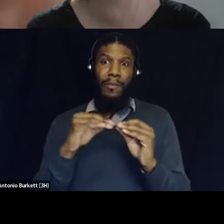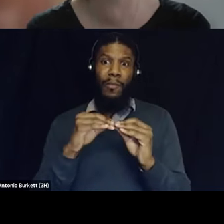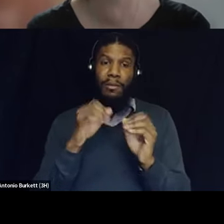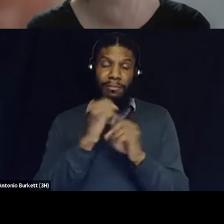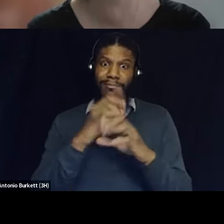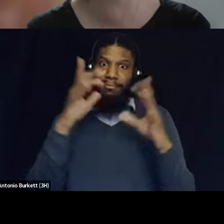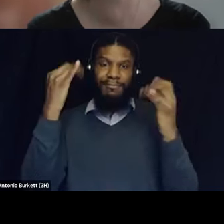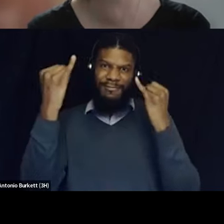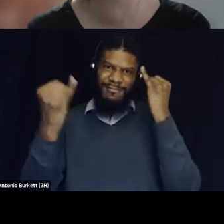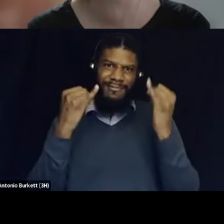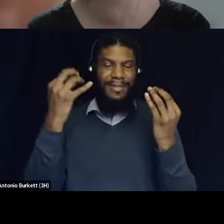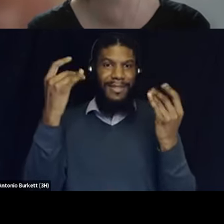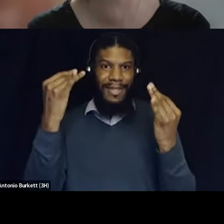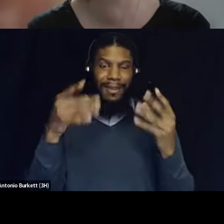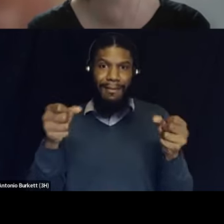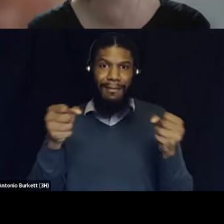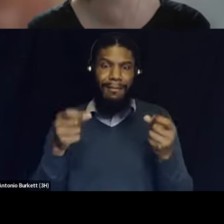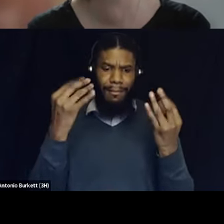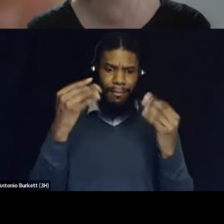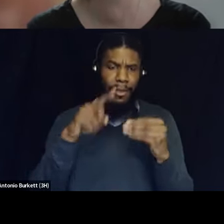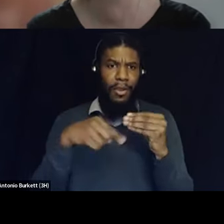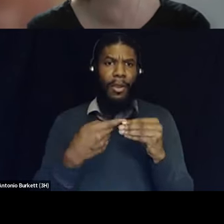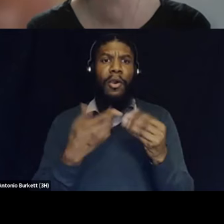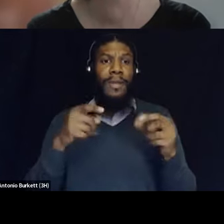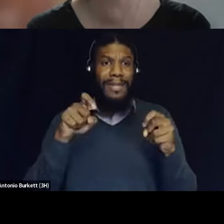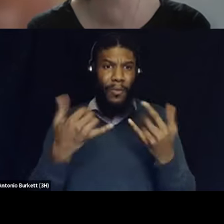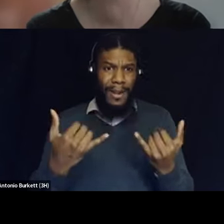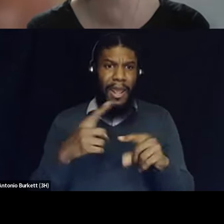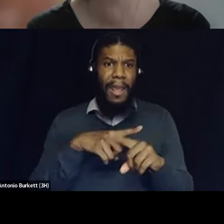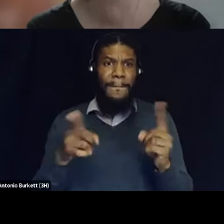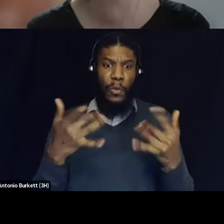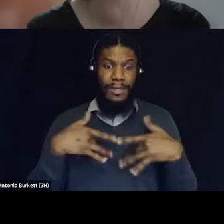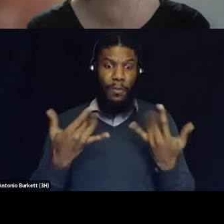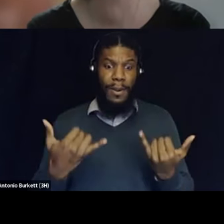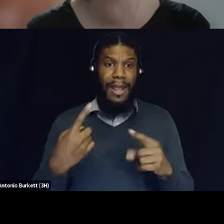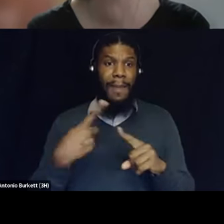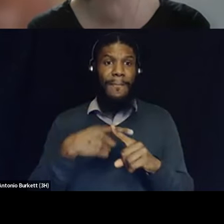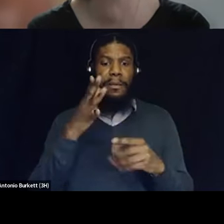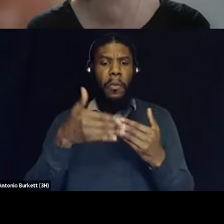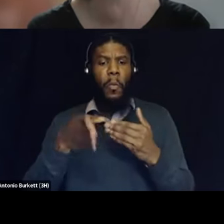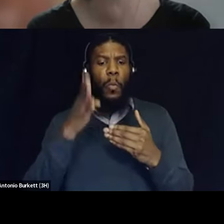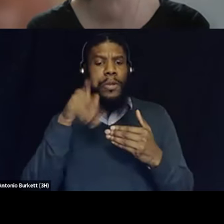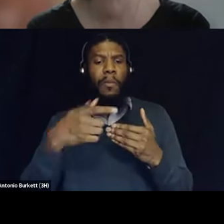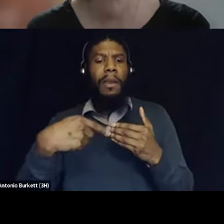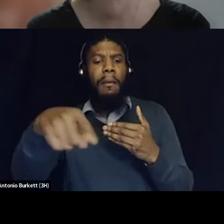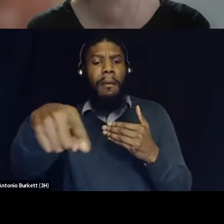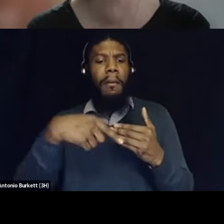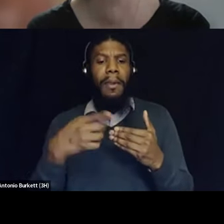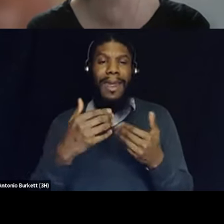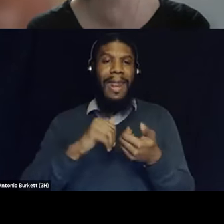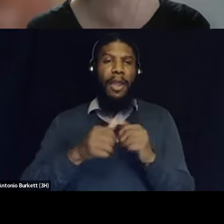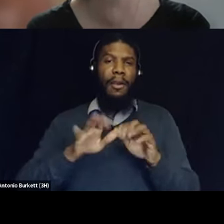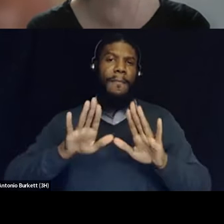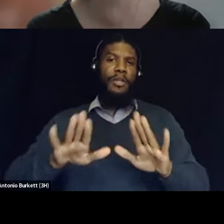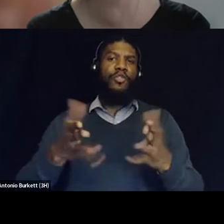not only what we need right now but where we're going and what we're going to need and how to push what's actually possible so i think